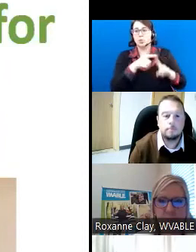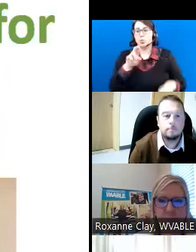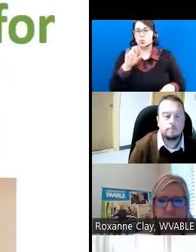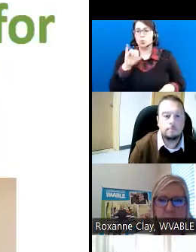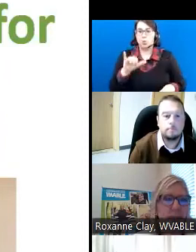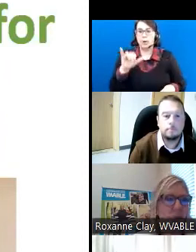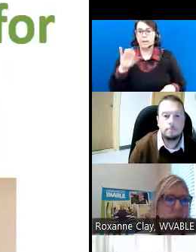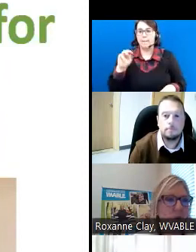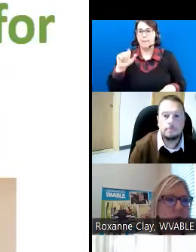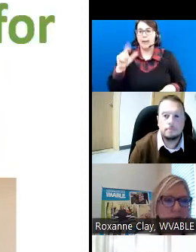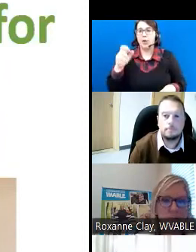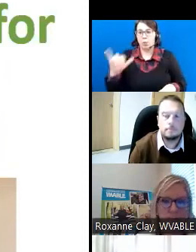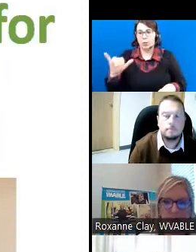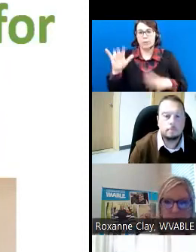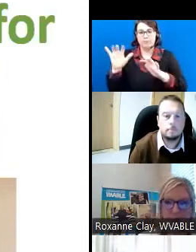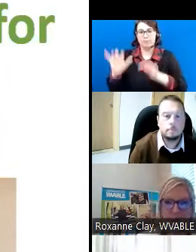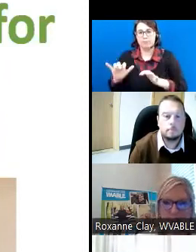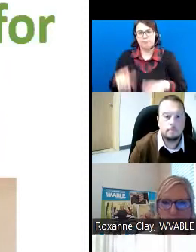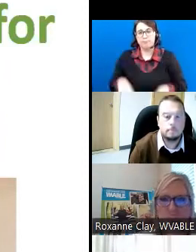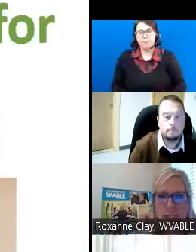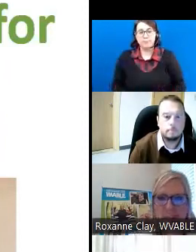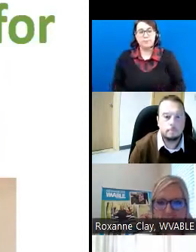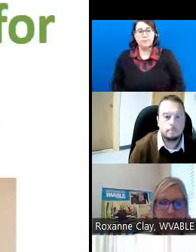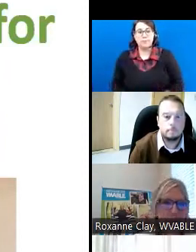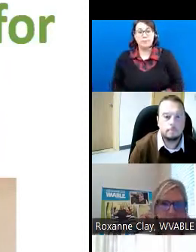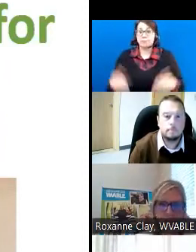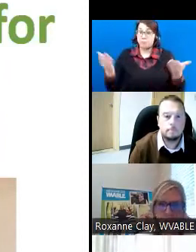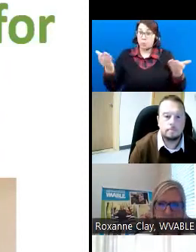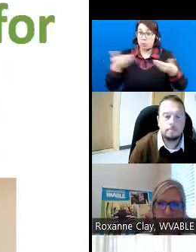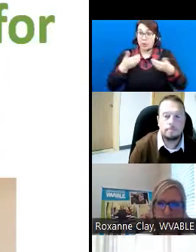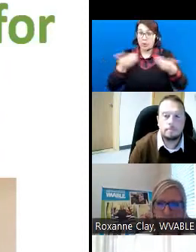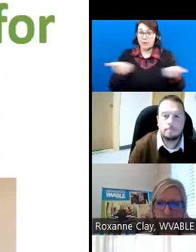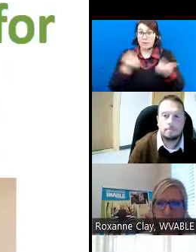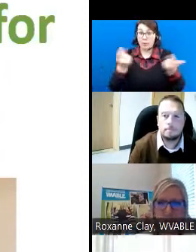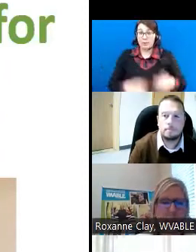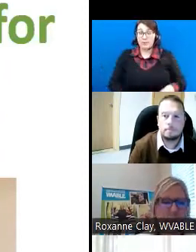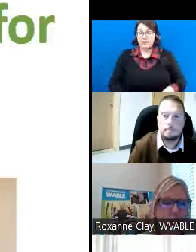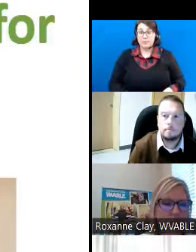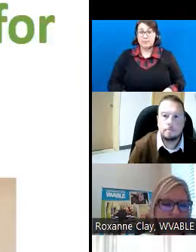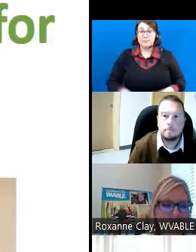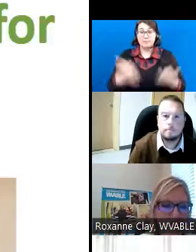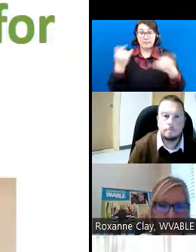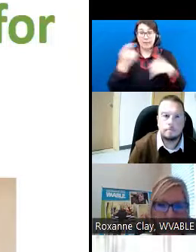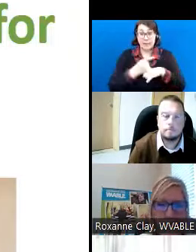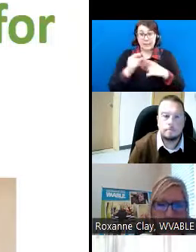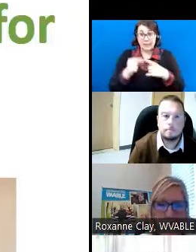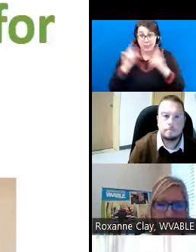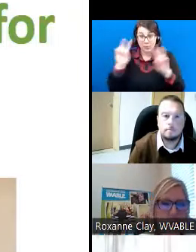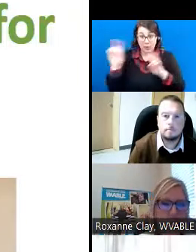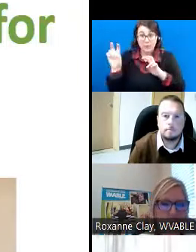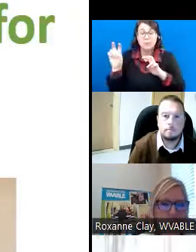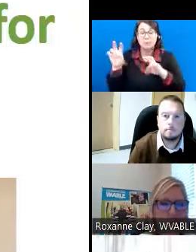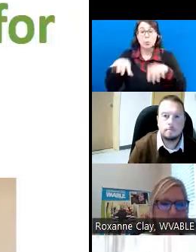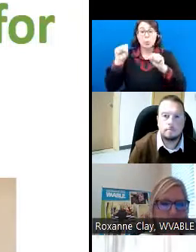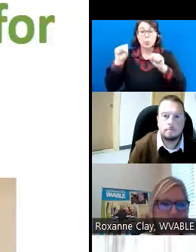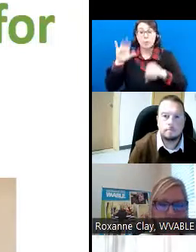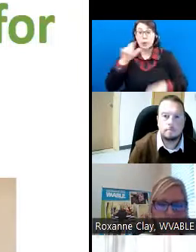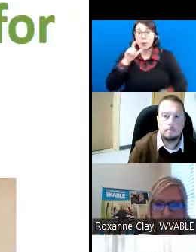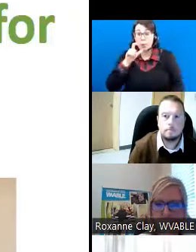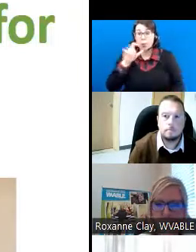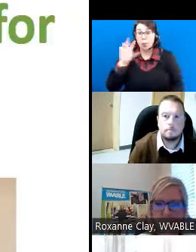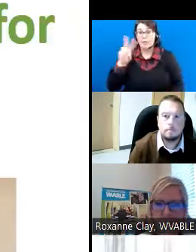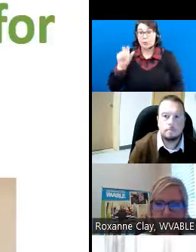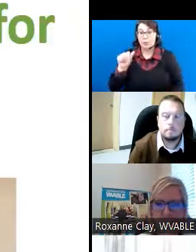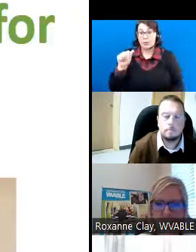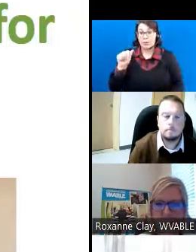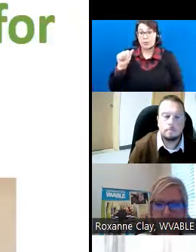And then welcome everyone. Today's special topic webinar is hosted by West Virginia Developmental